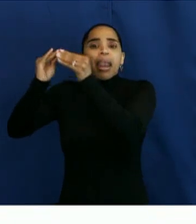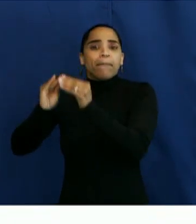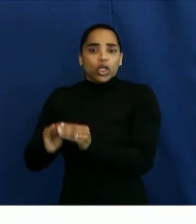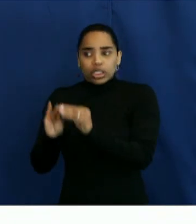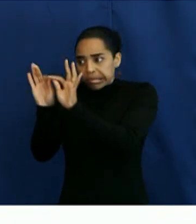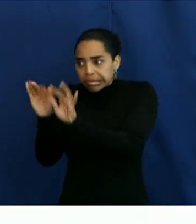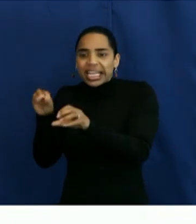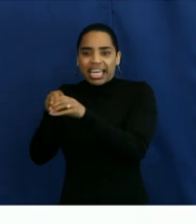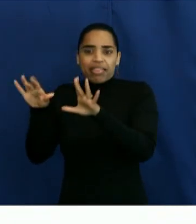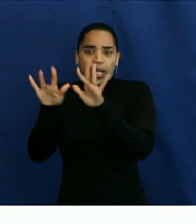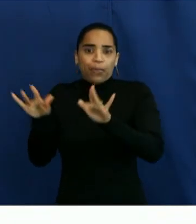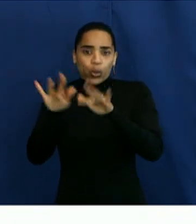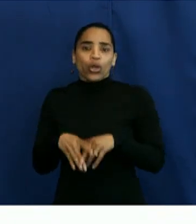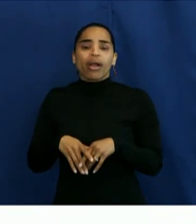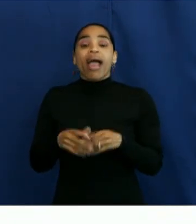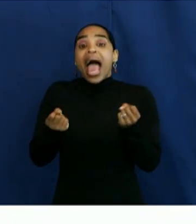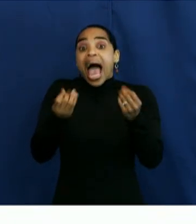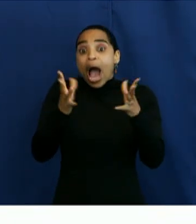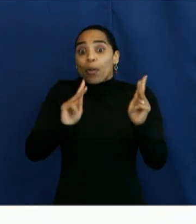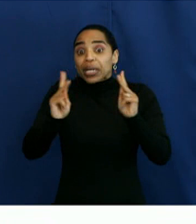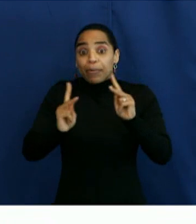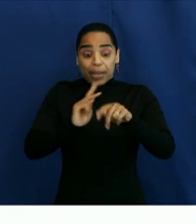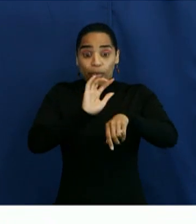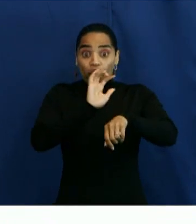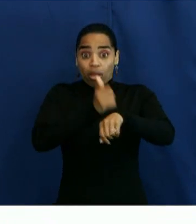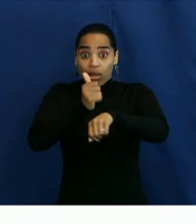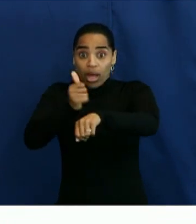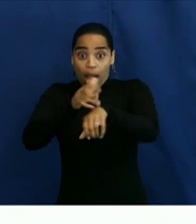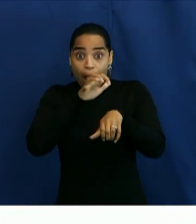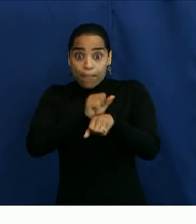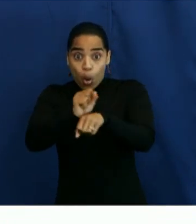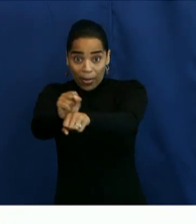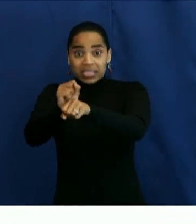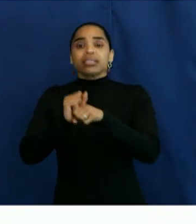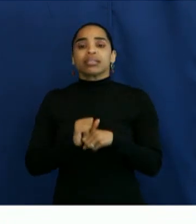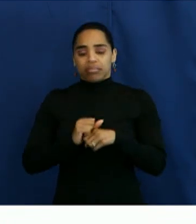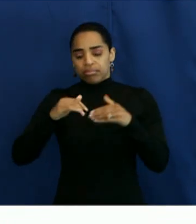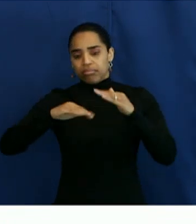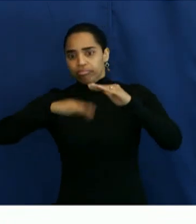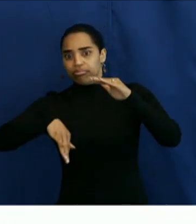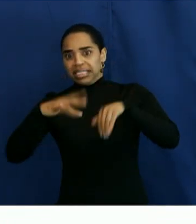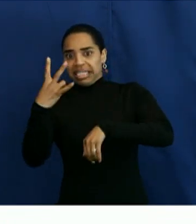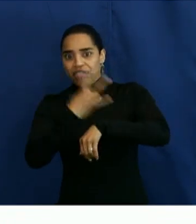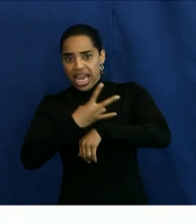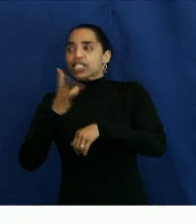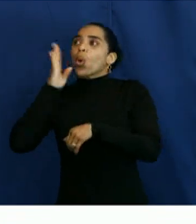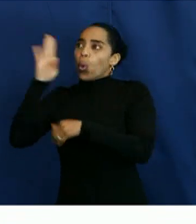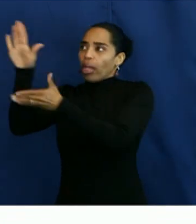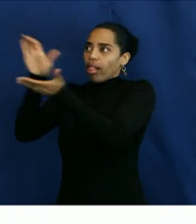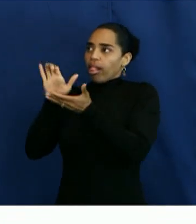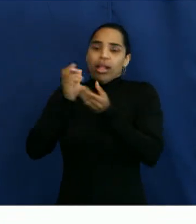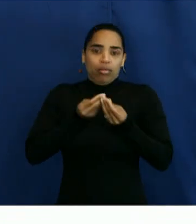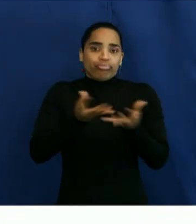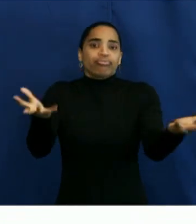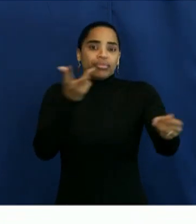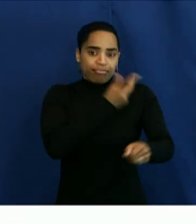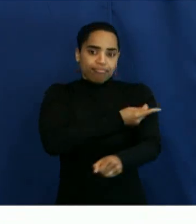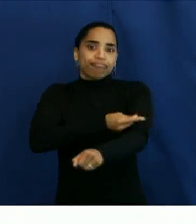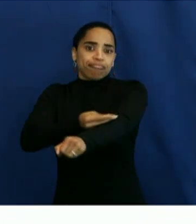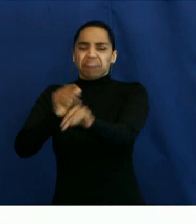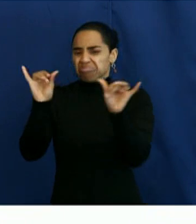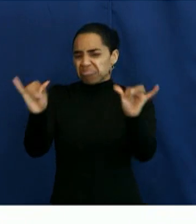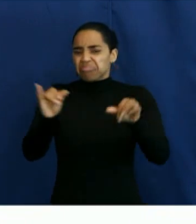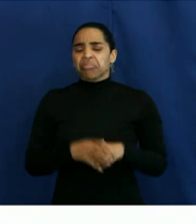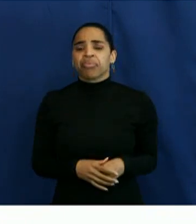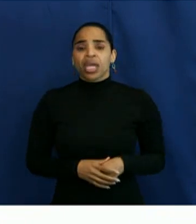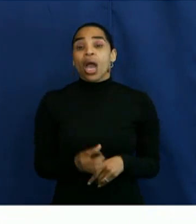-administered is just those that are scheduled in the next seven-day time frame. And so you can see that that remains the same. What's a